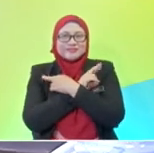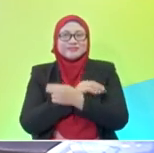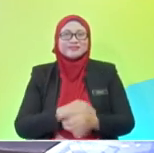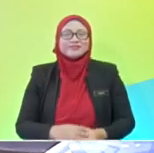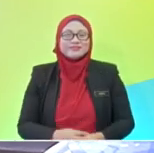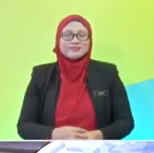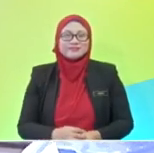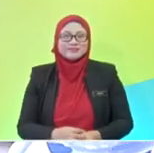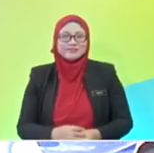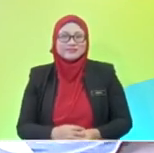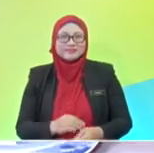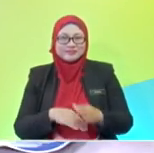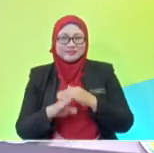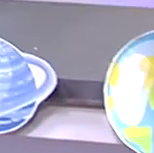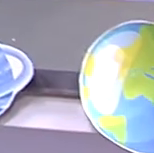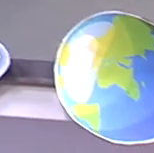here on Slat Tahap 1.